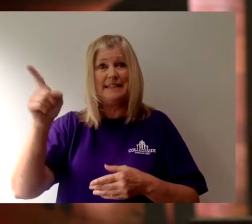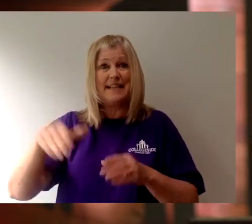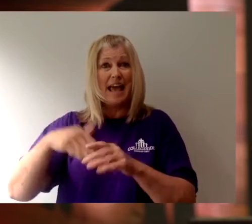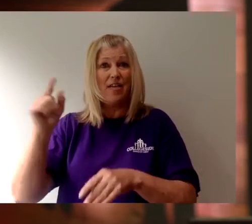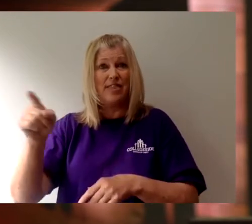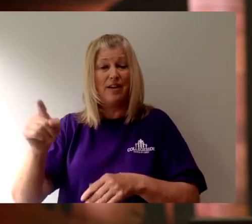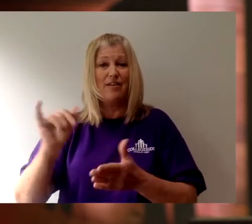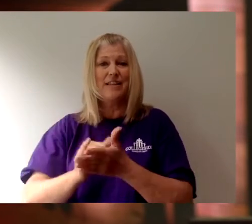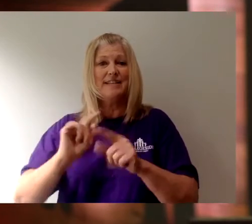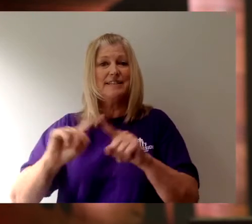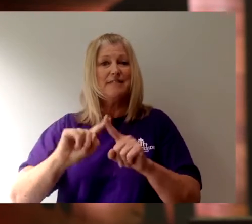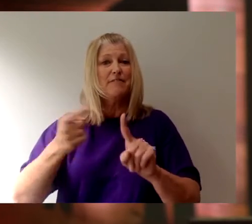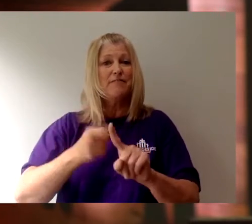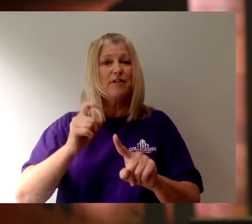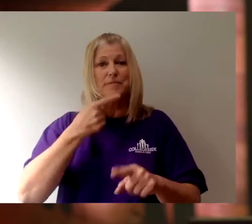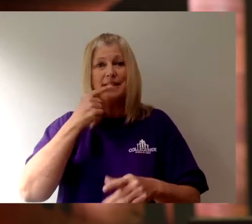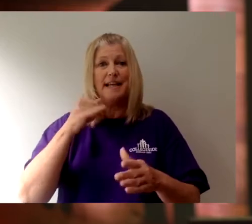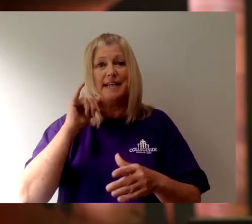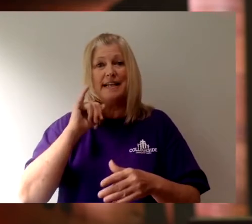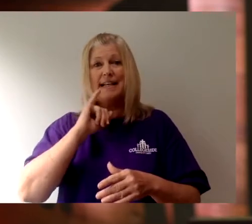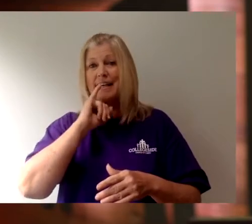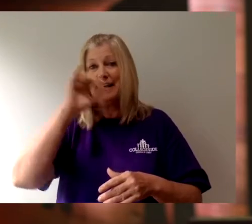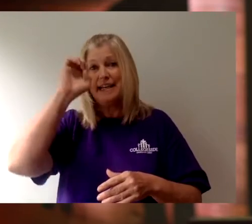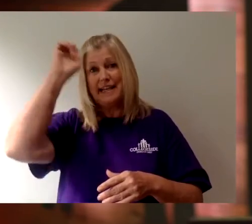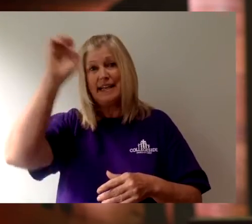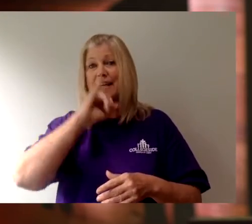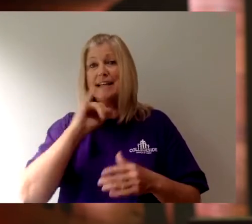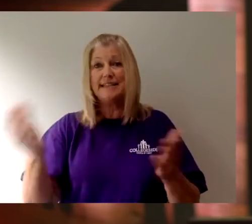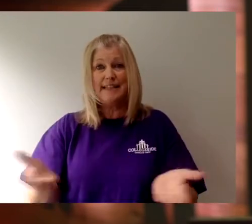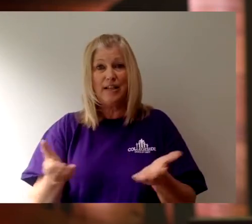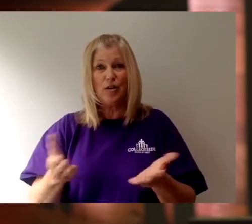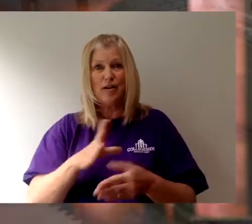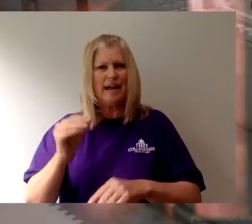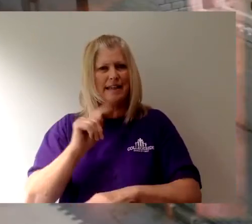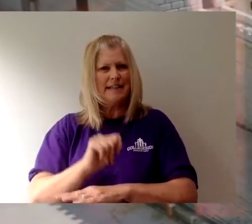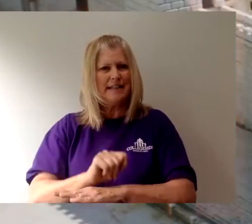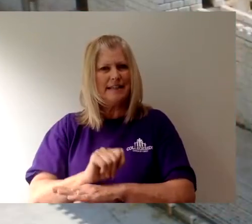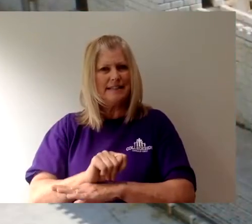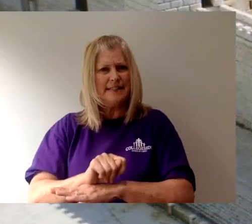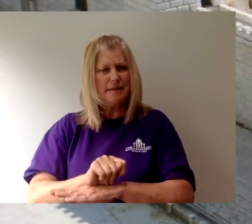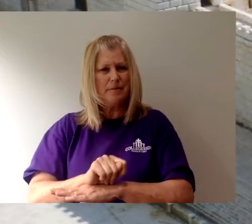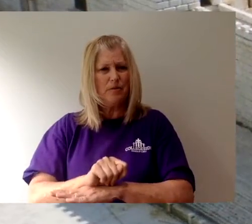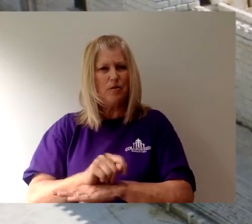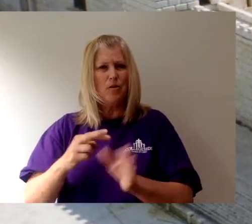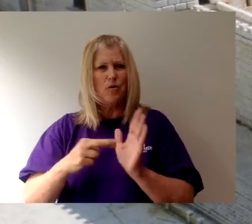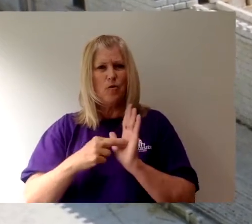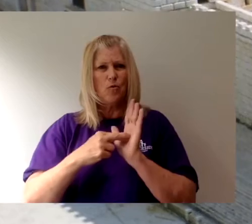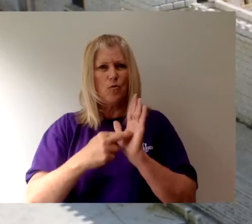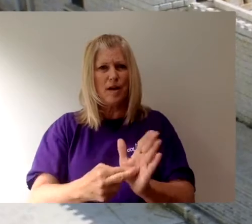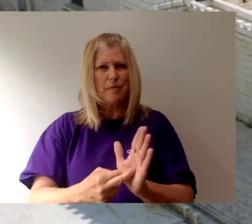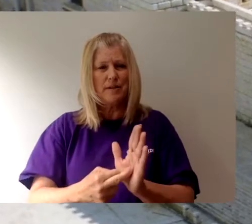That's different from saying he's here. And the temple was the representation